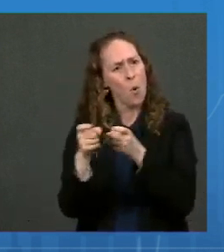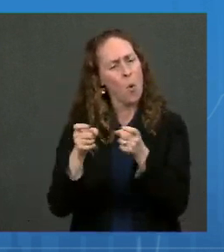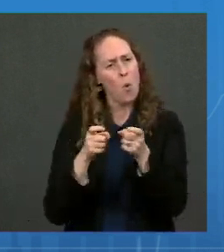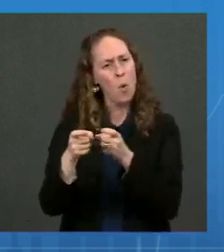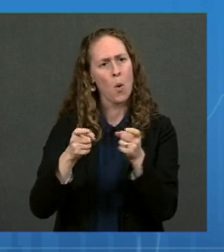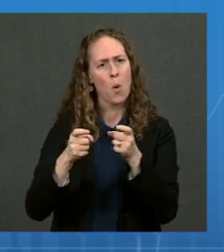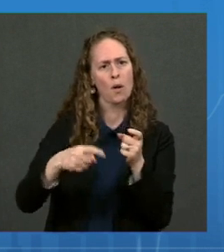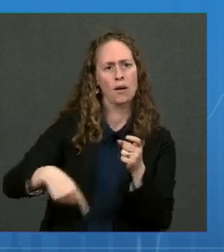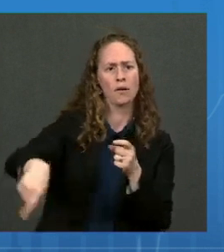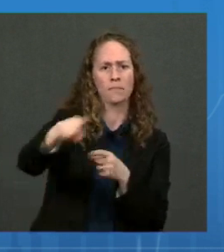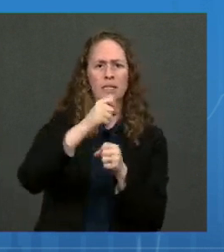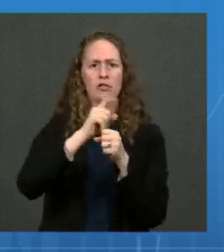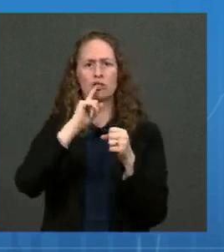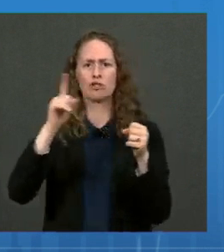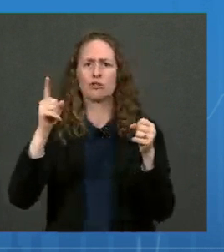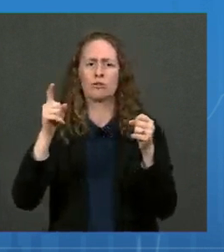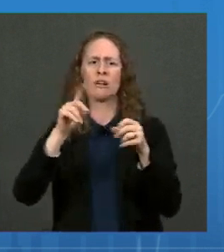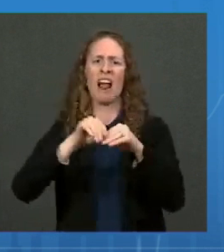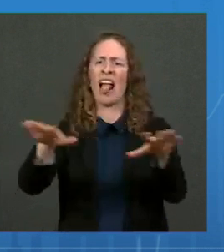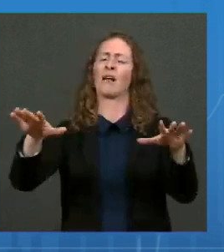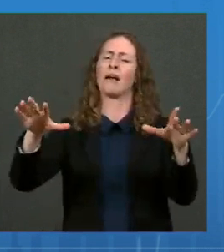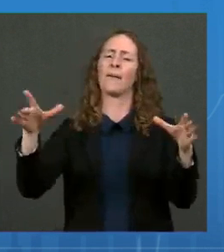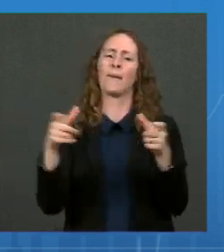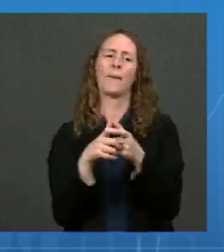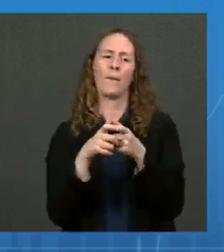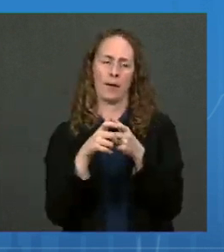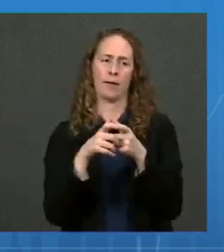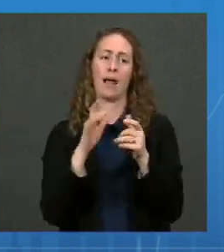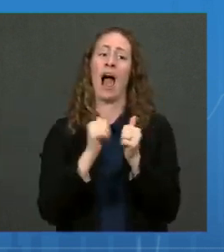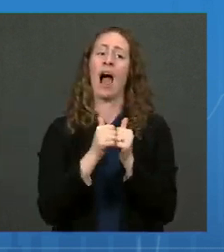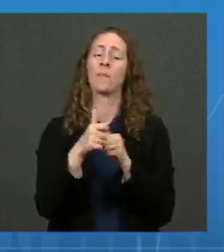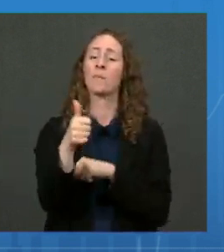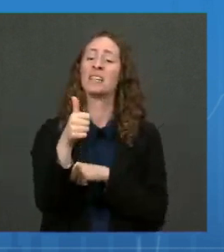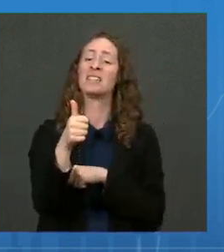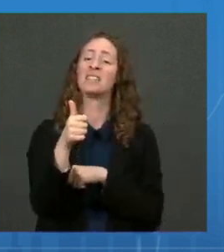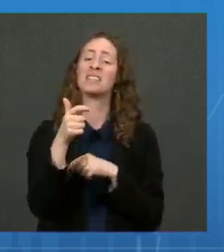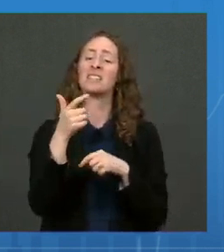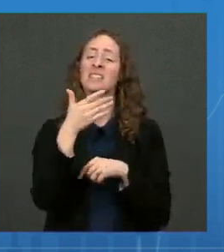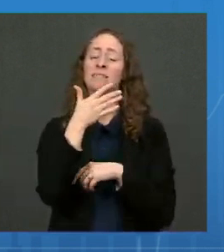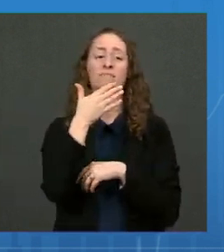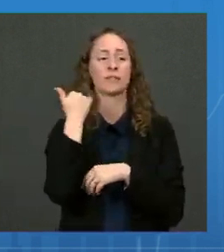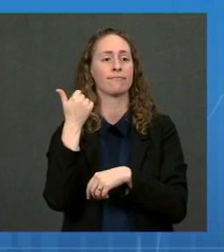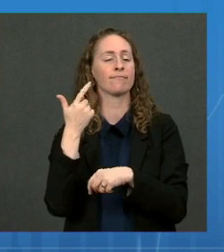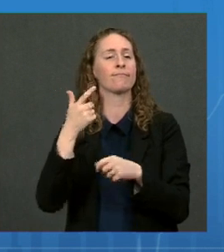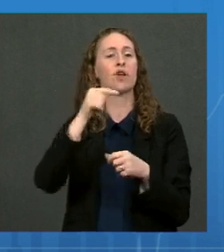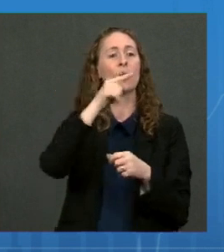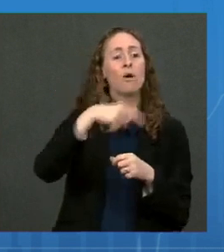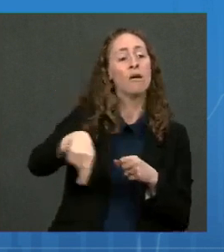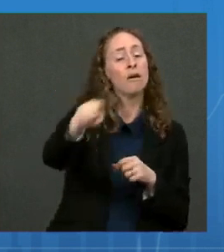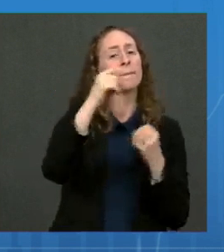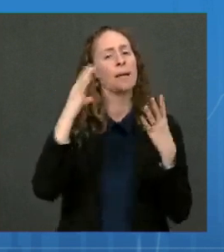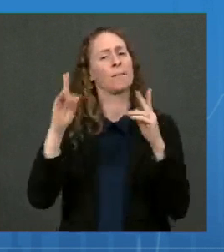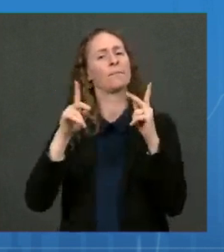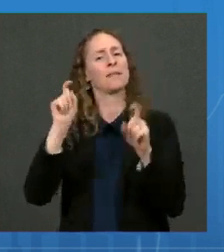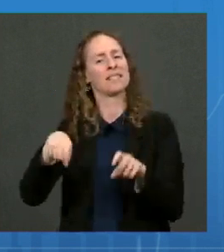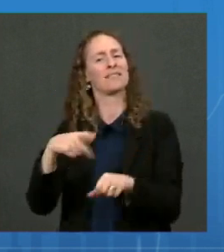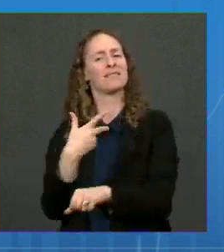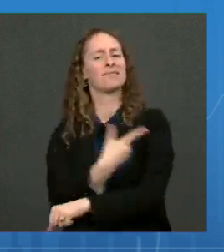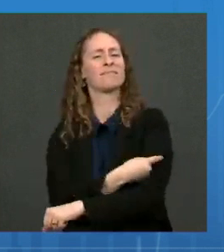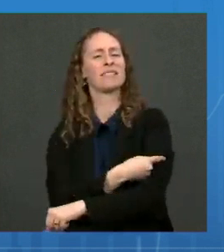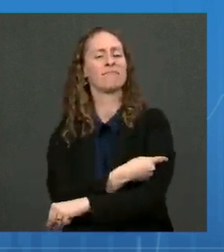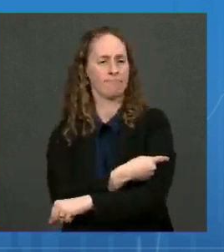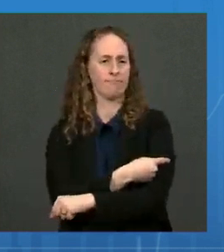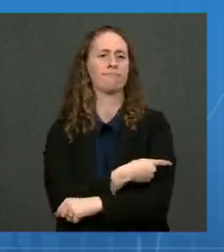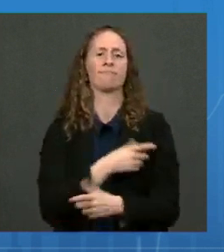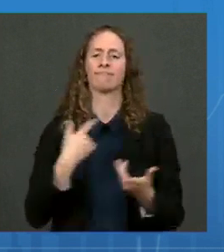which is best done by getting the overwhelming proportion of the population vaccinated, then we can prevent